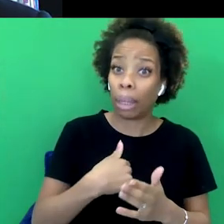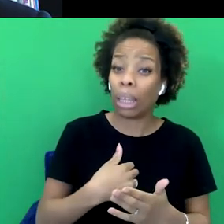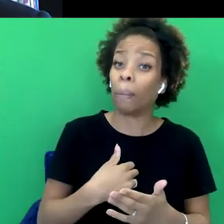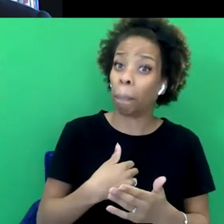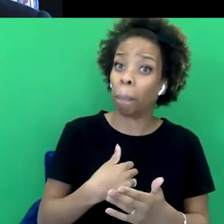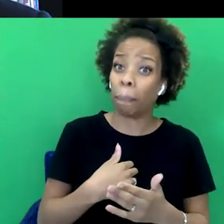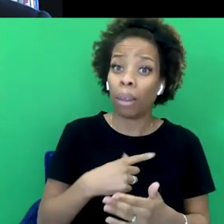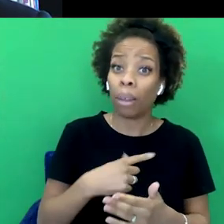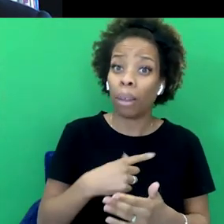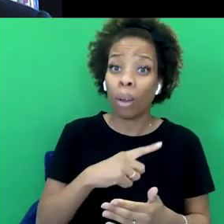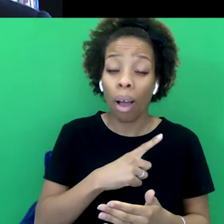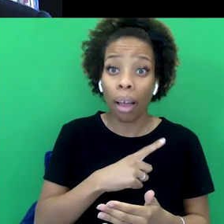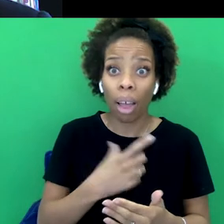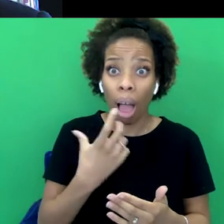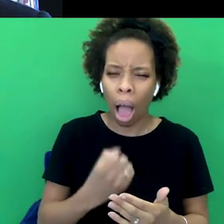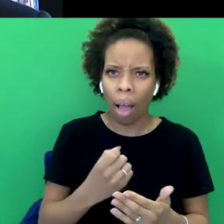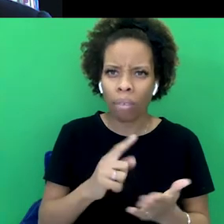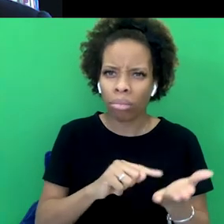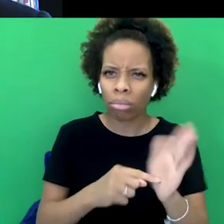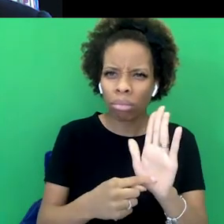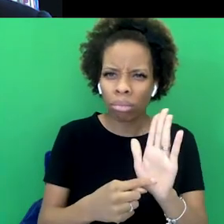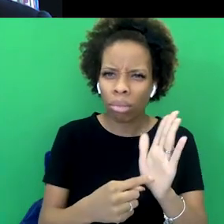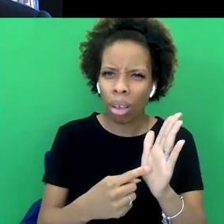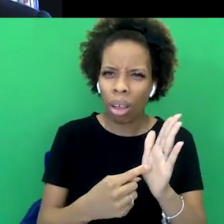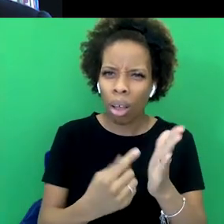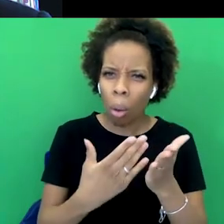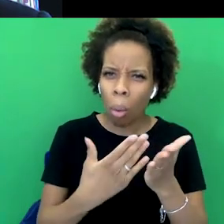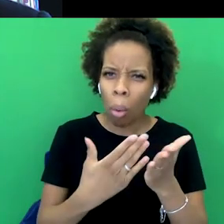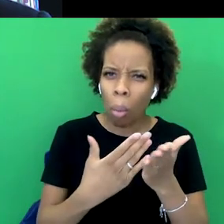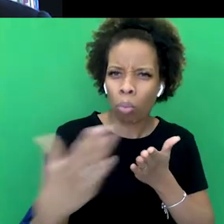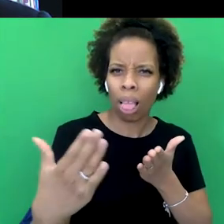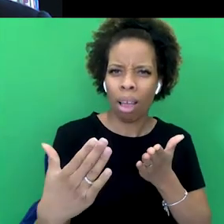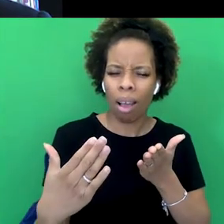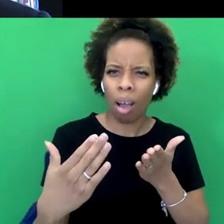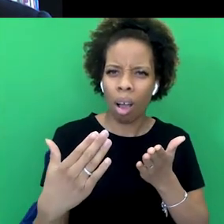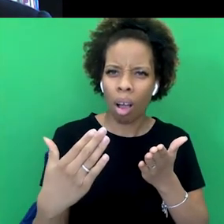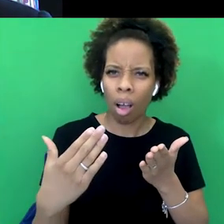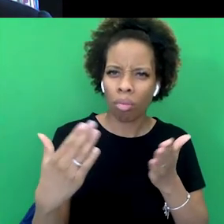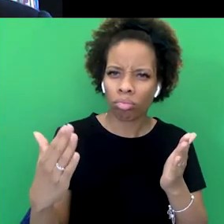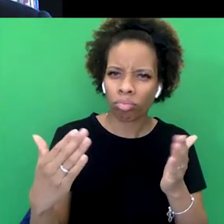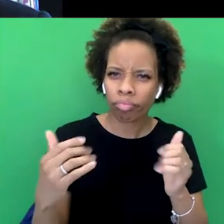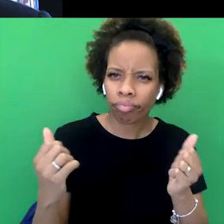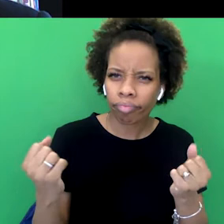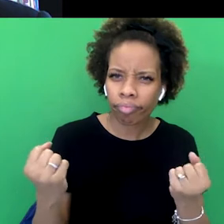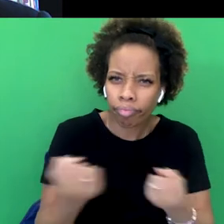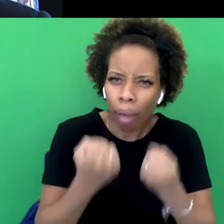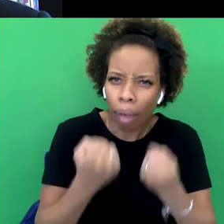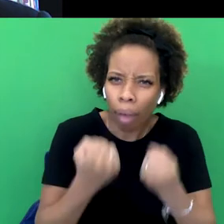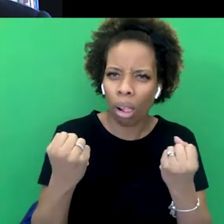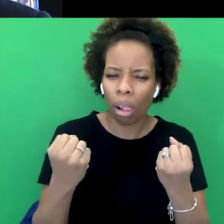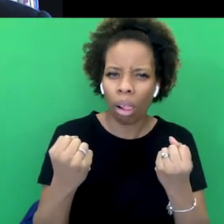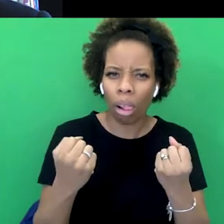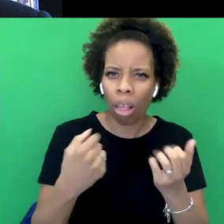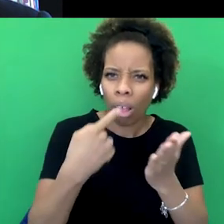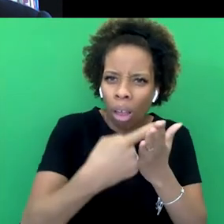account that can be told, a much more morally encouraging account that can be told of the